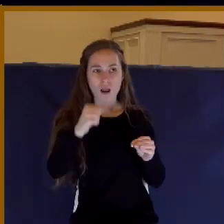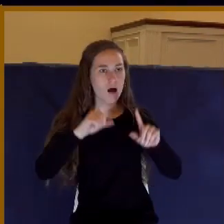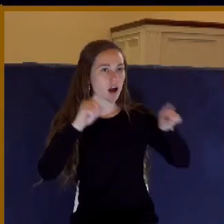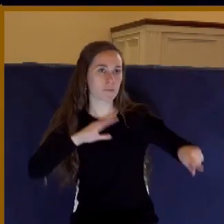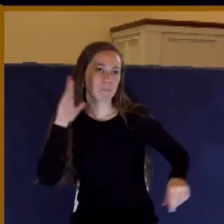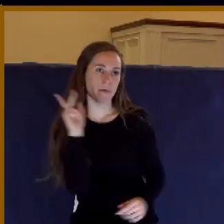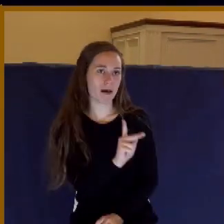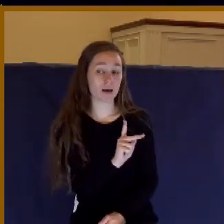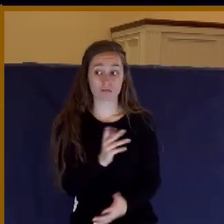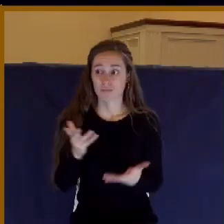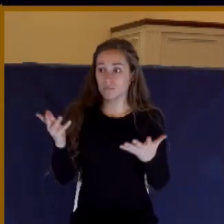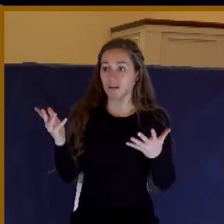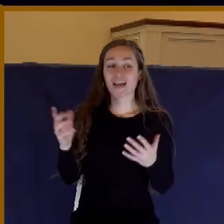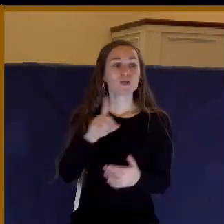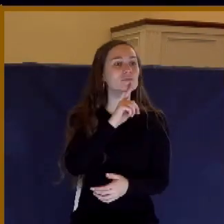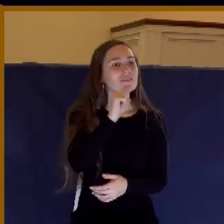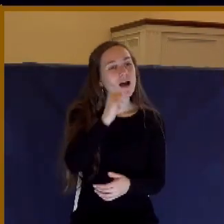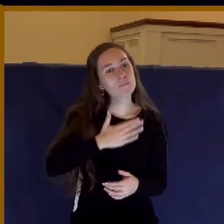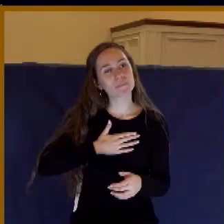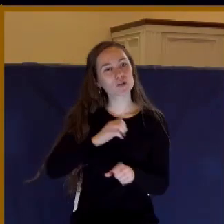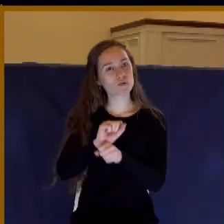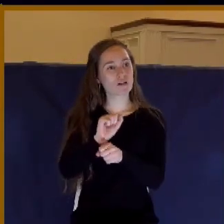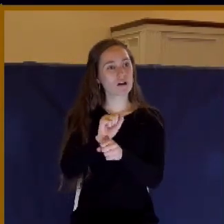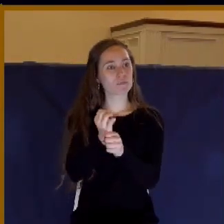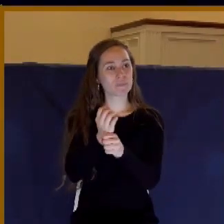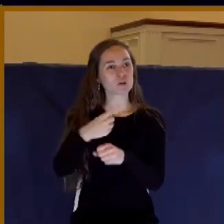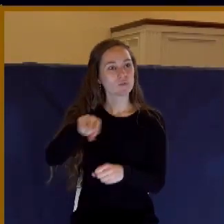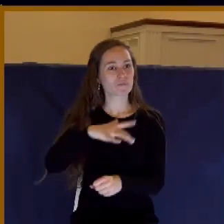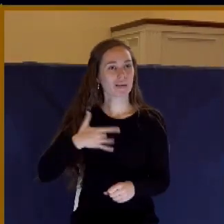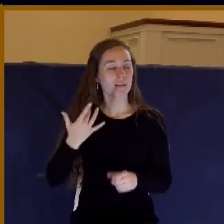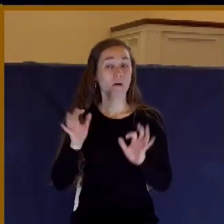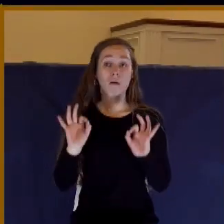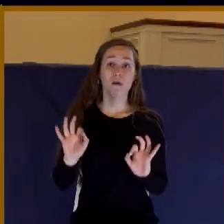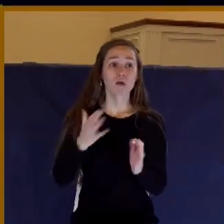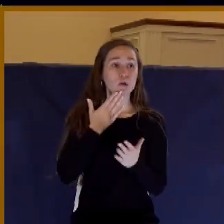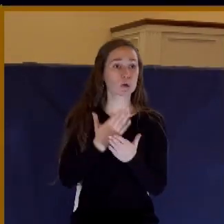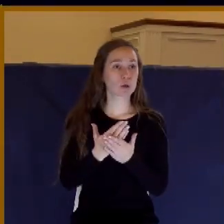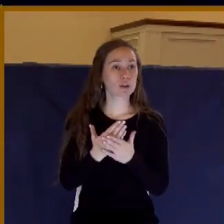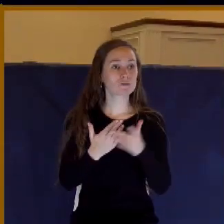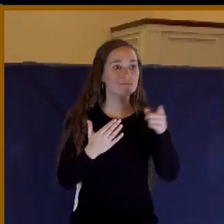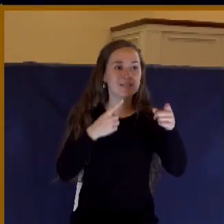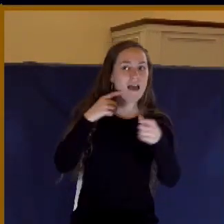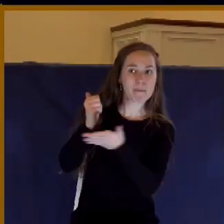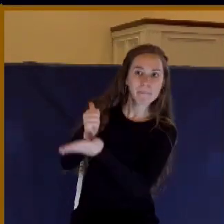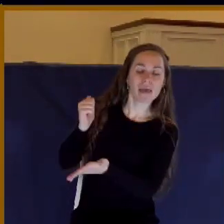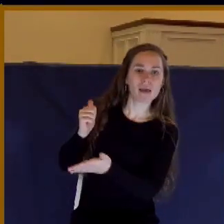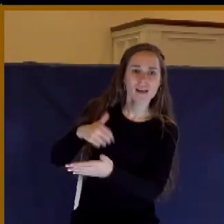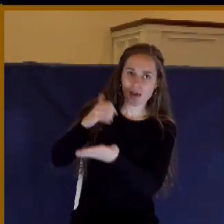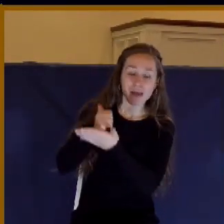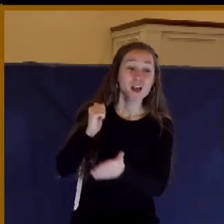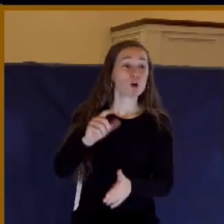not my job to make you feel good about yourself. In fact, it's my job to offend you.